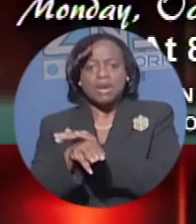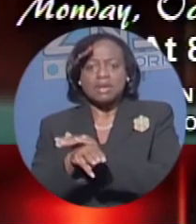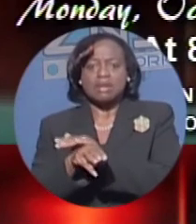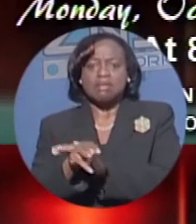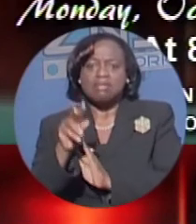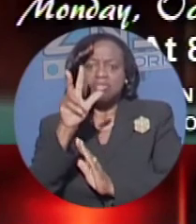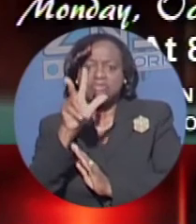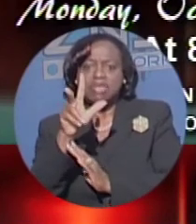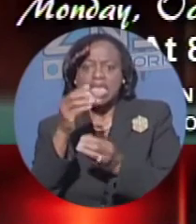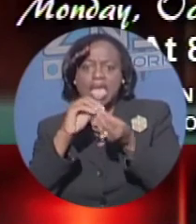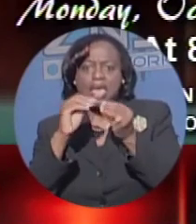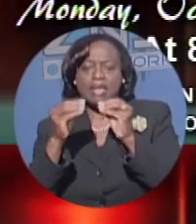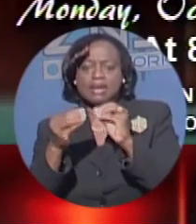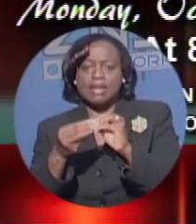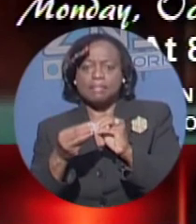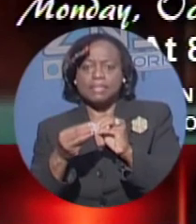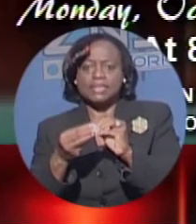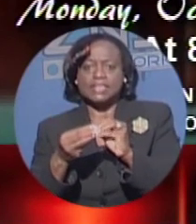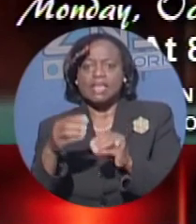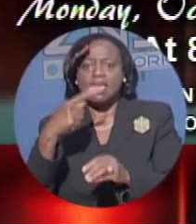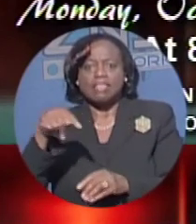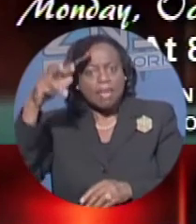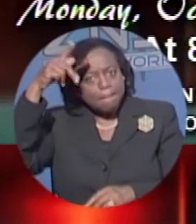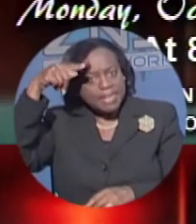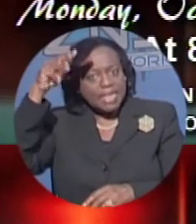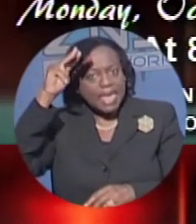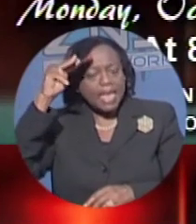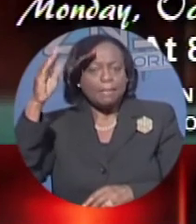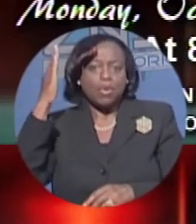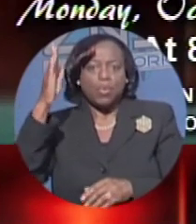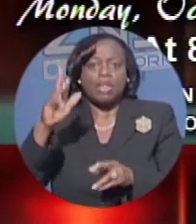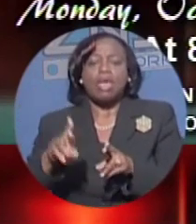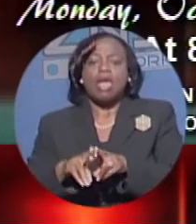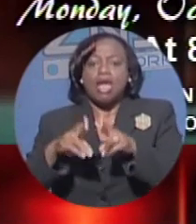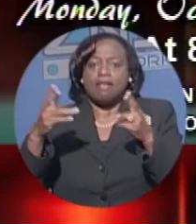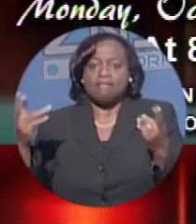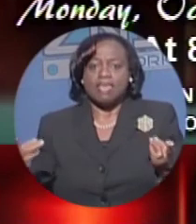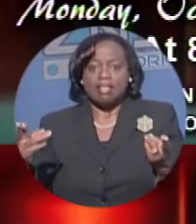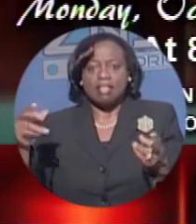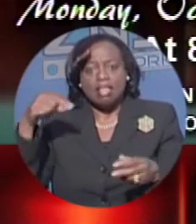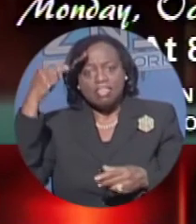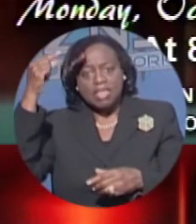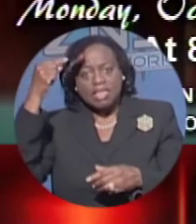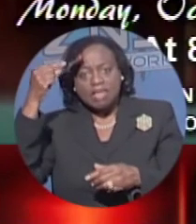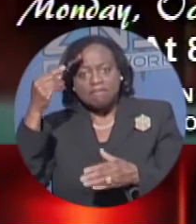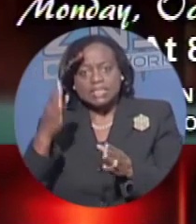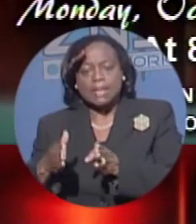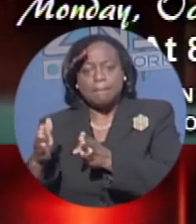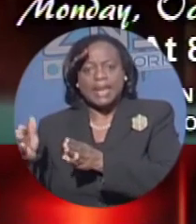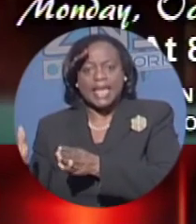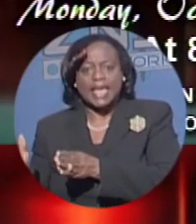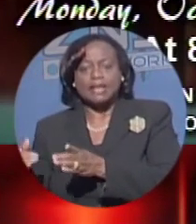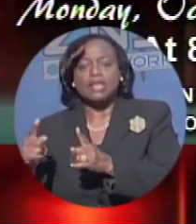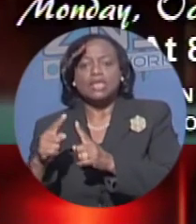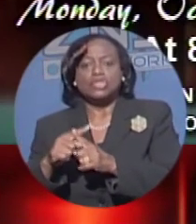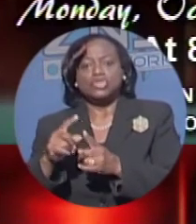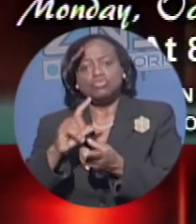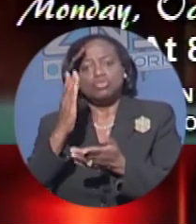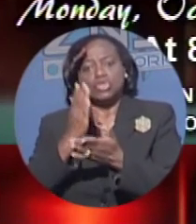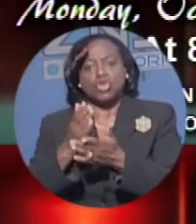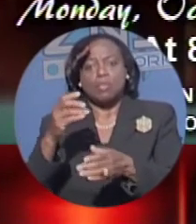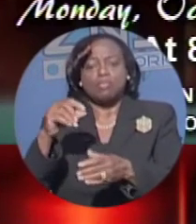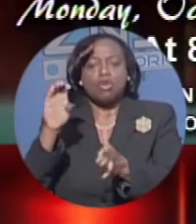serious crimes on the rise, the Prime Minister is expected to unveil the government's plans to deter crime in the country. Last week, National Security